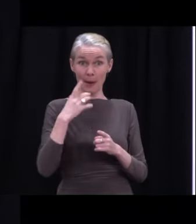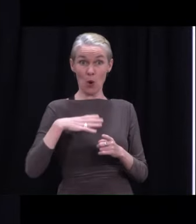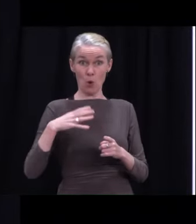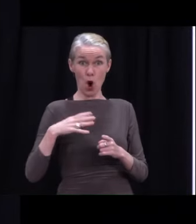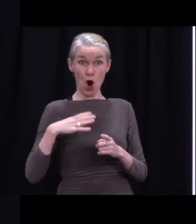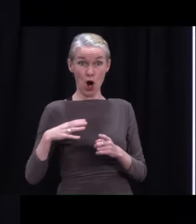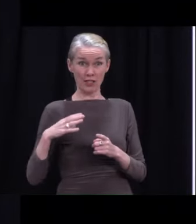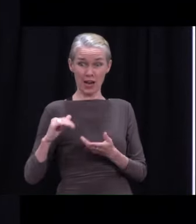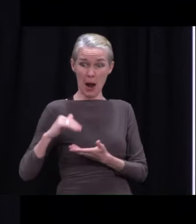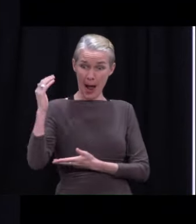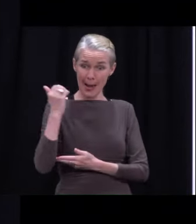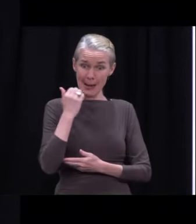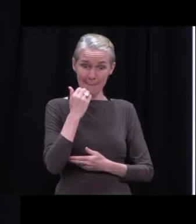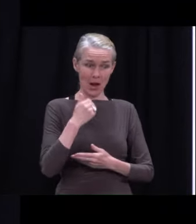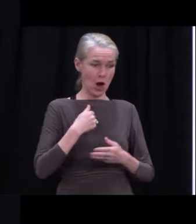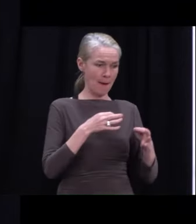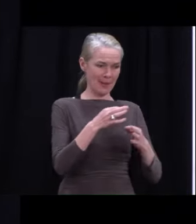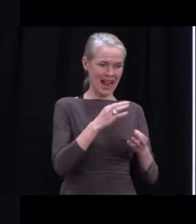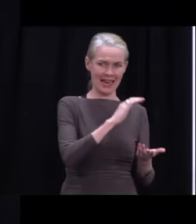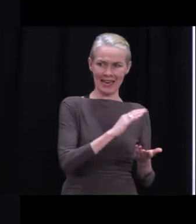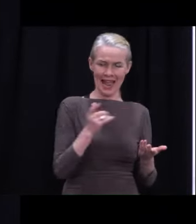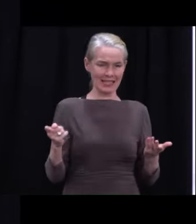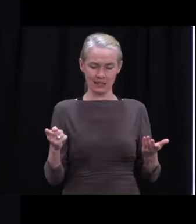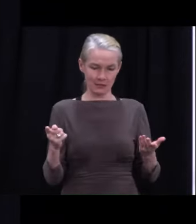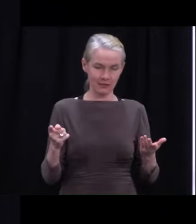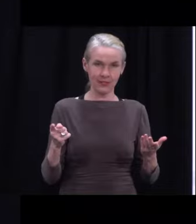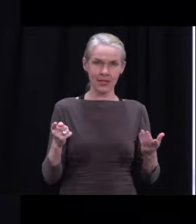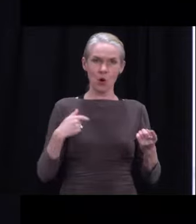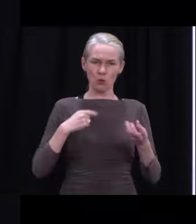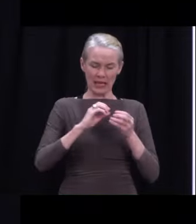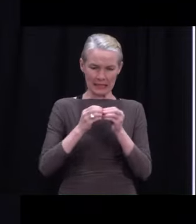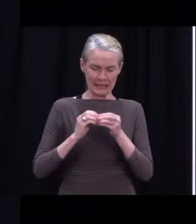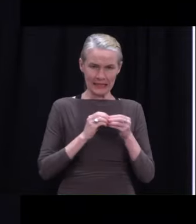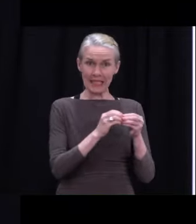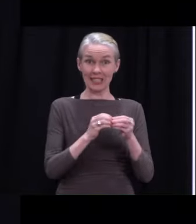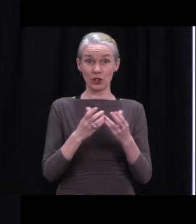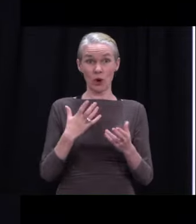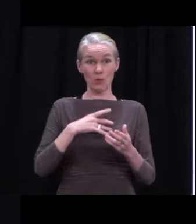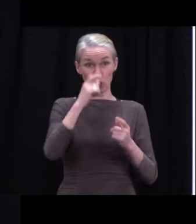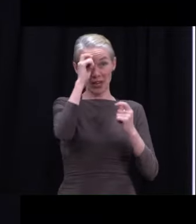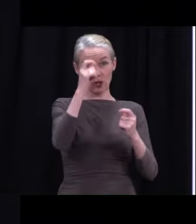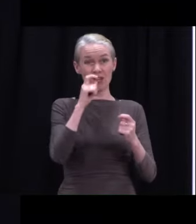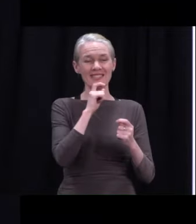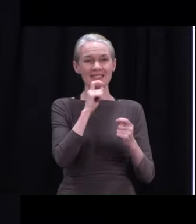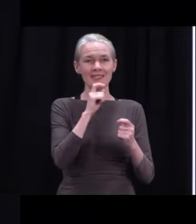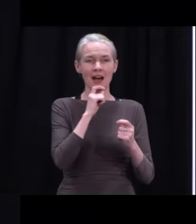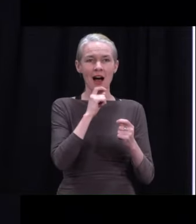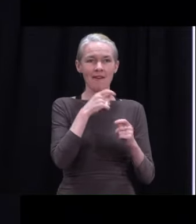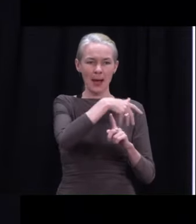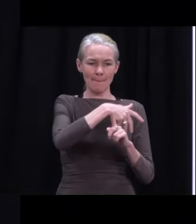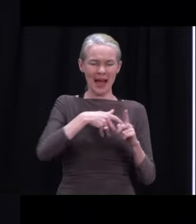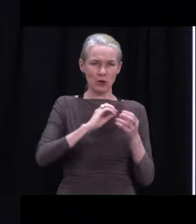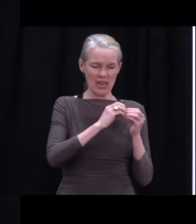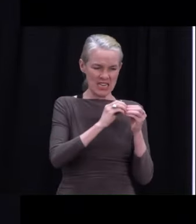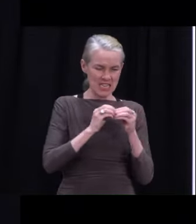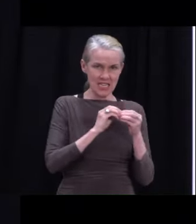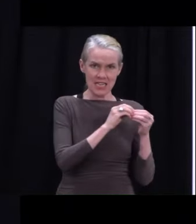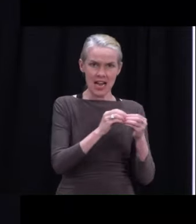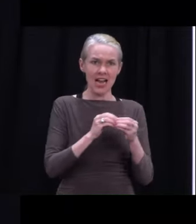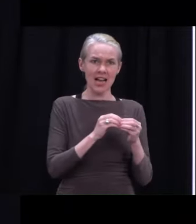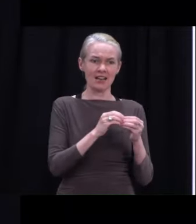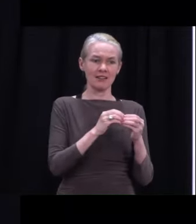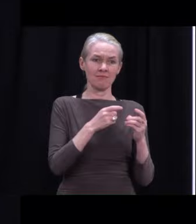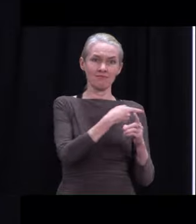We've worked very, very hard, though, and I just want to acknowledge the teams who have worked on this to continue to meet that huge